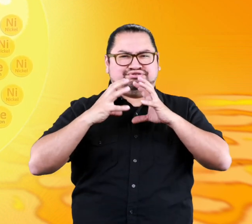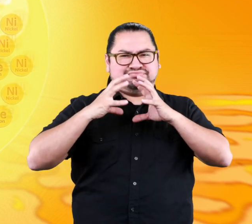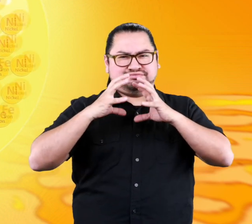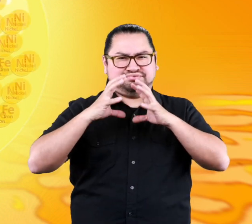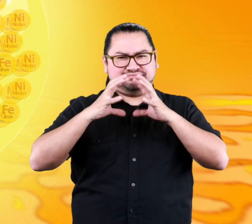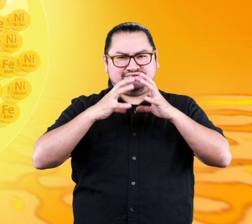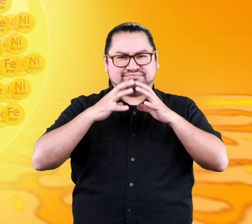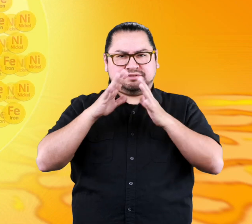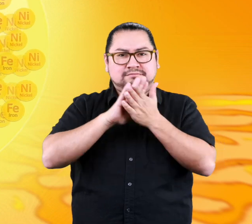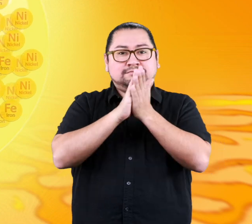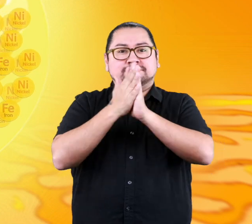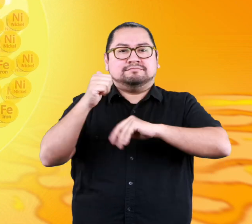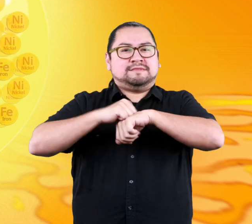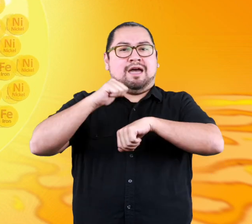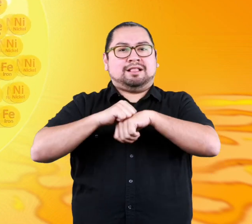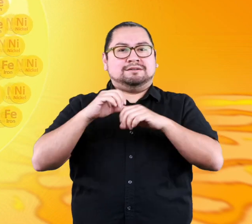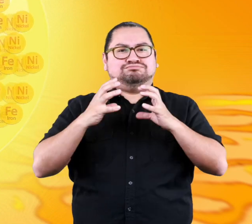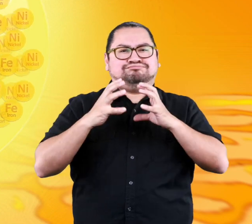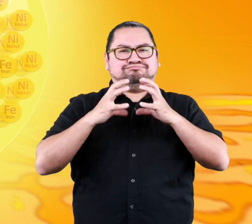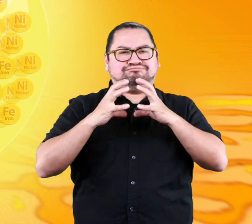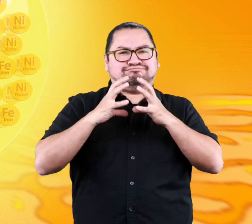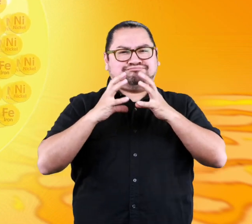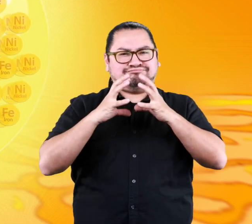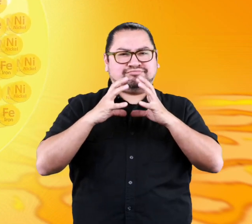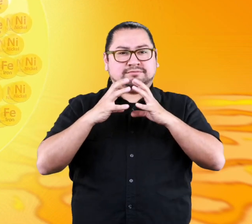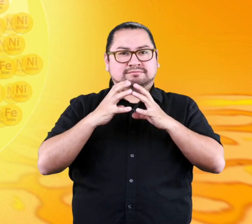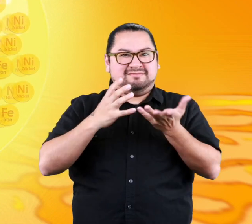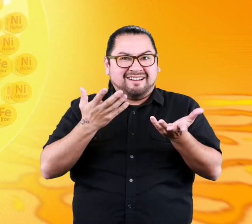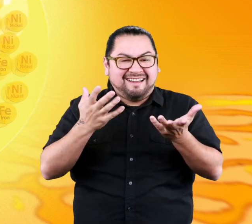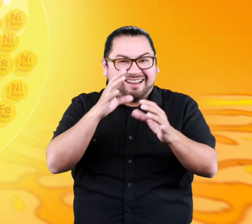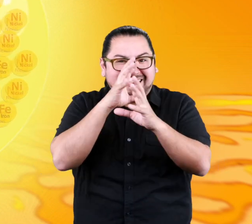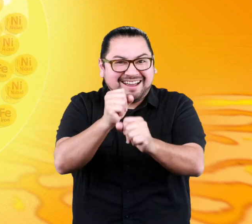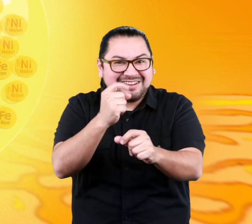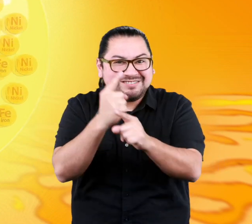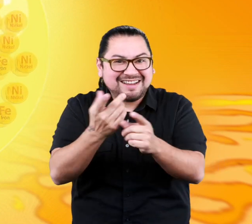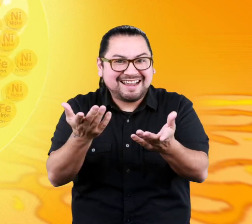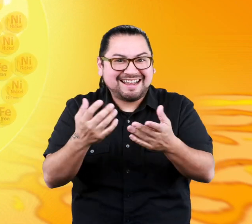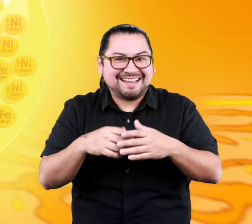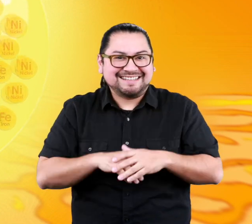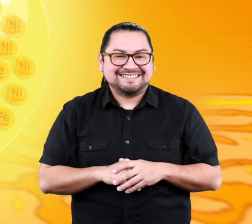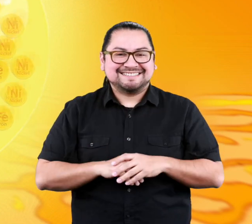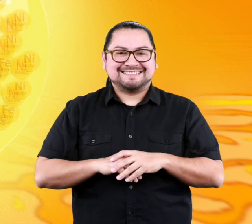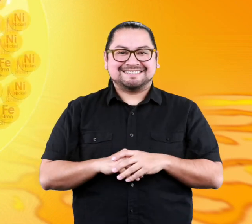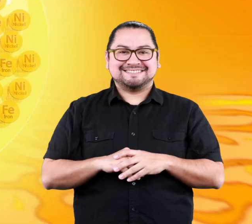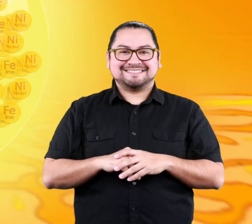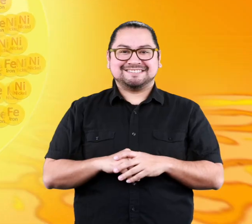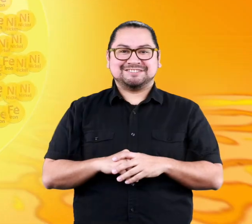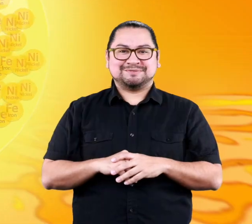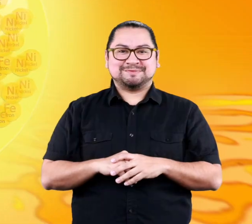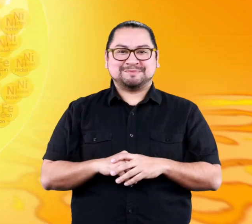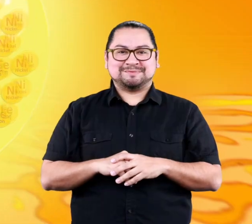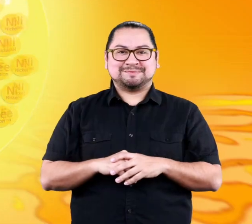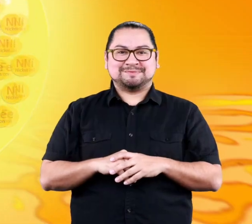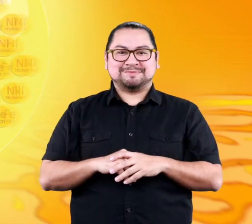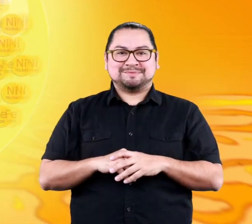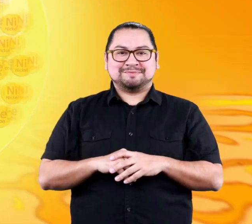together that they are forced to vibrate as solids. Who knew that was even possible?